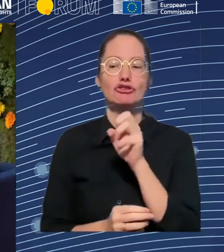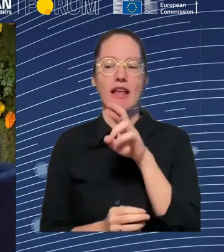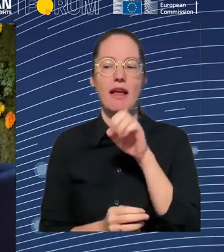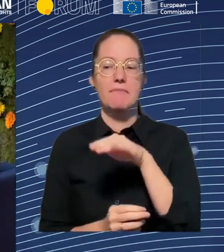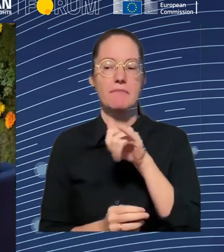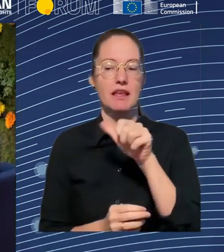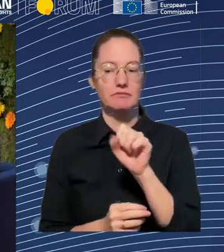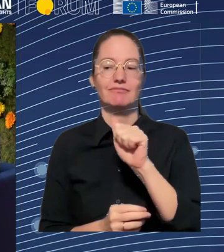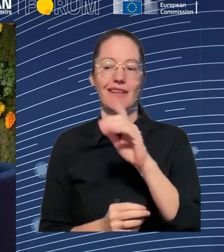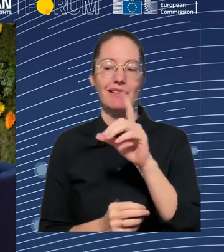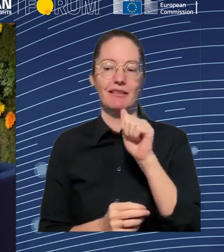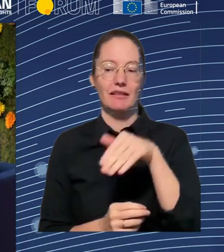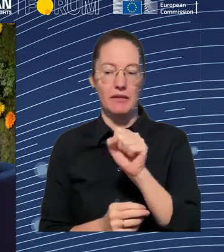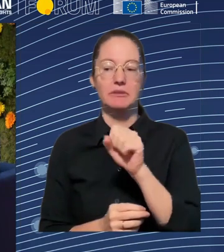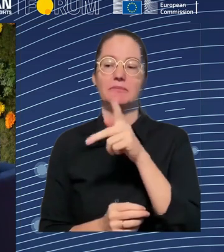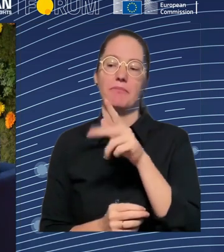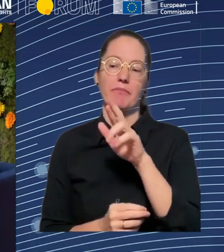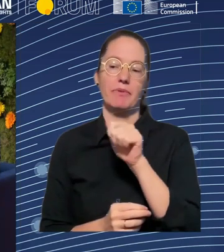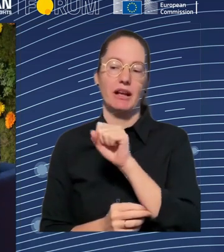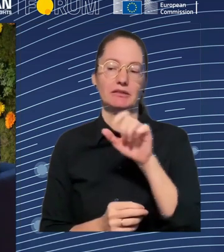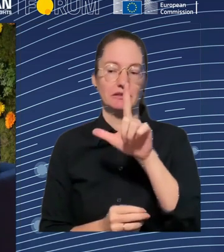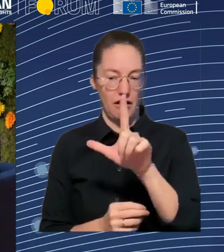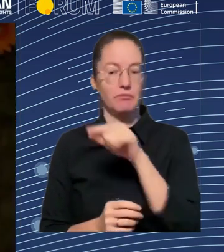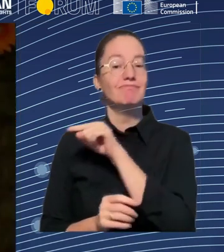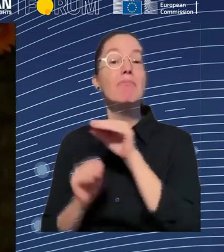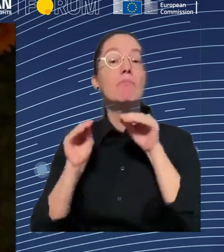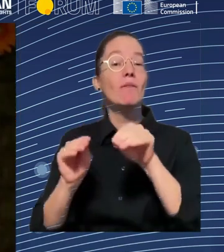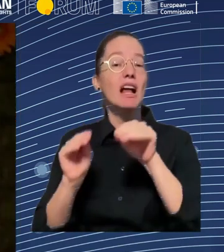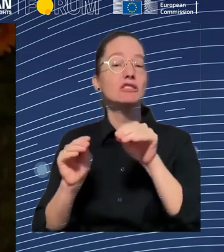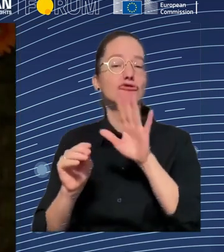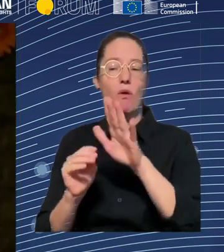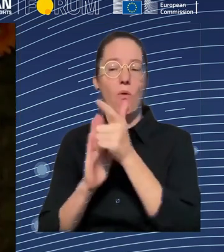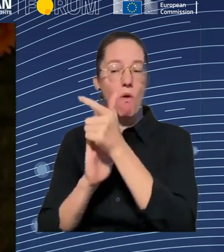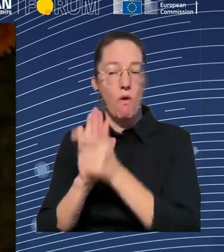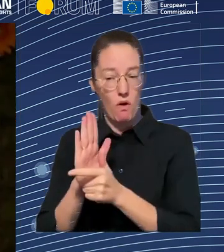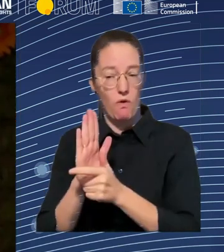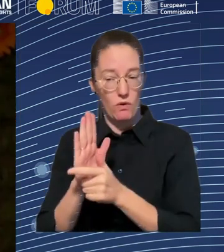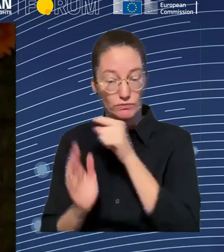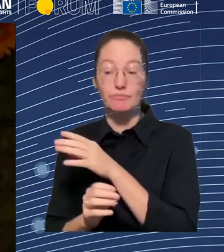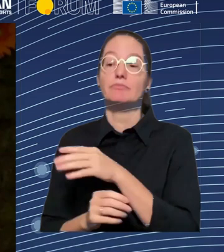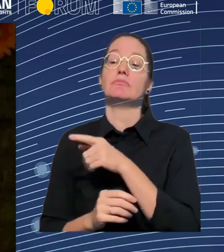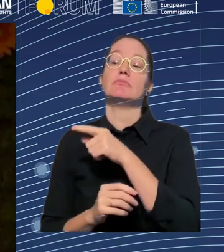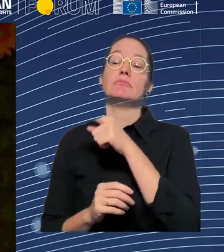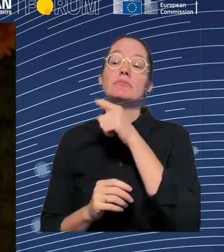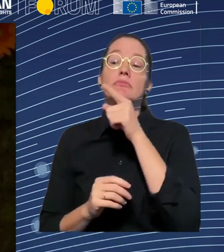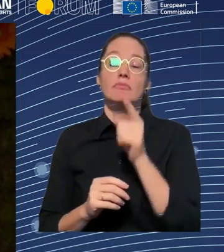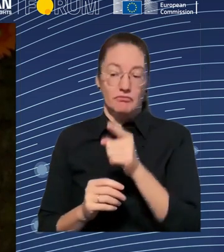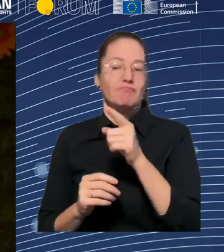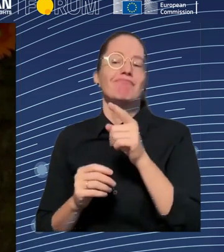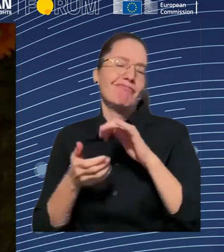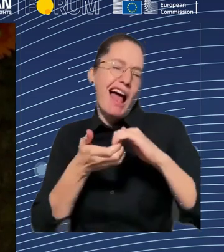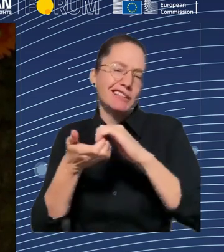Then, have Annette Bernard, who is director of the technology and work program at the UC Berkeley Labor Center.